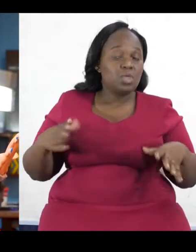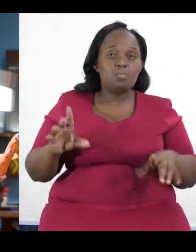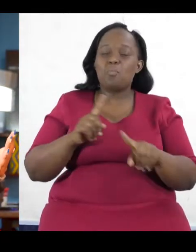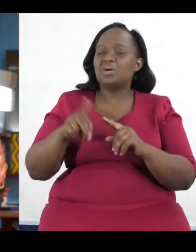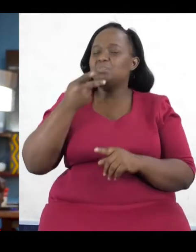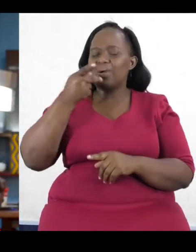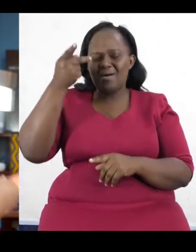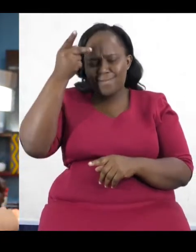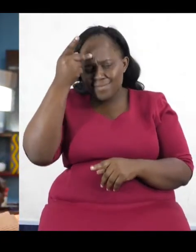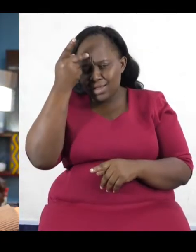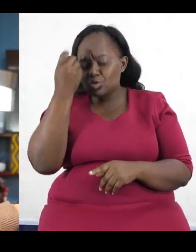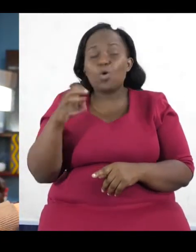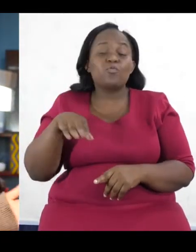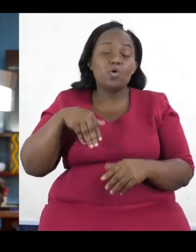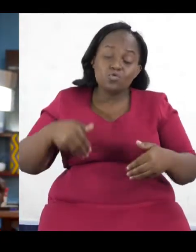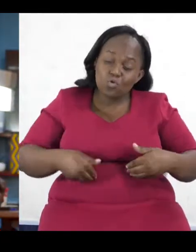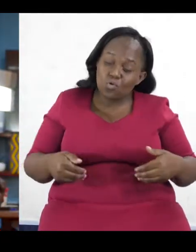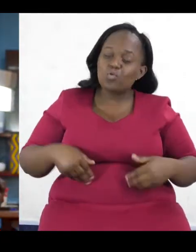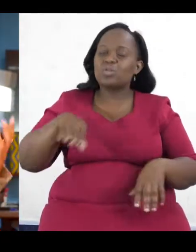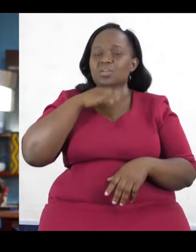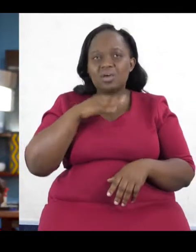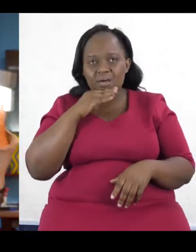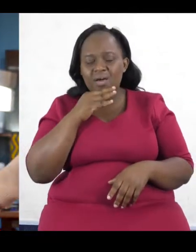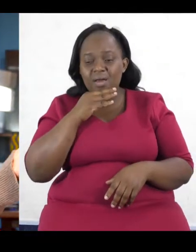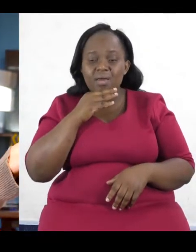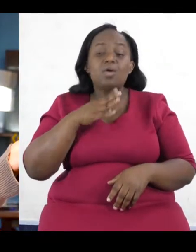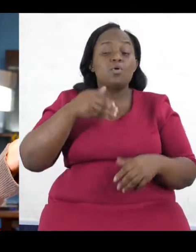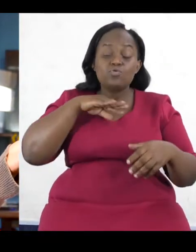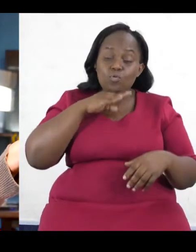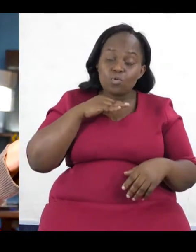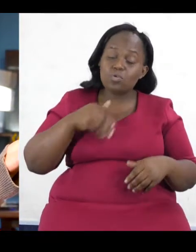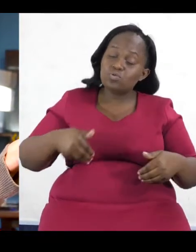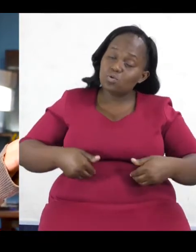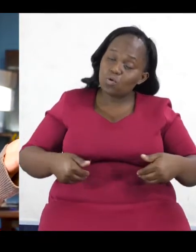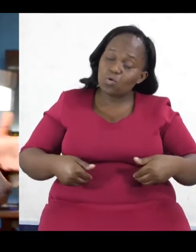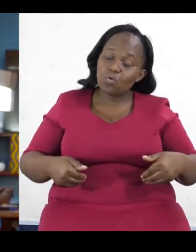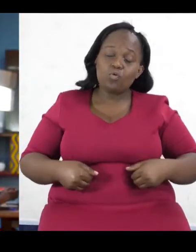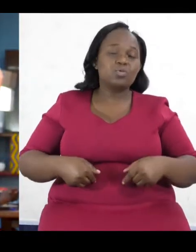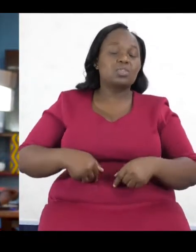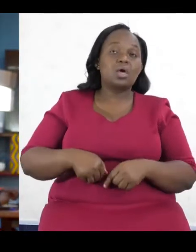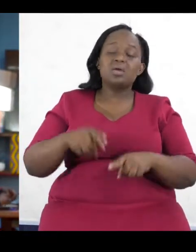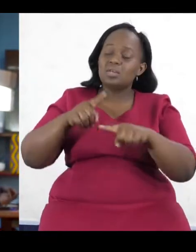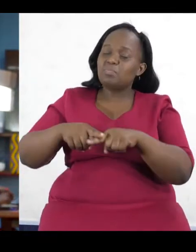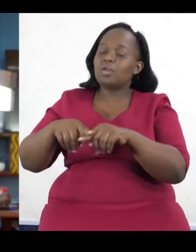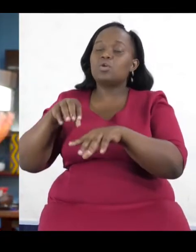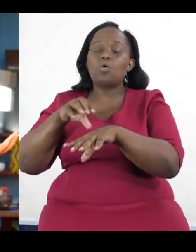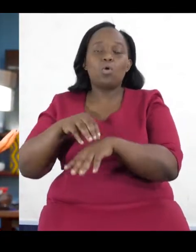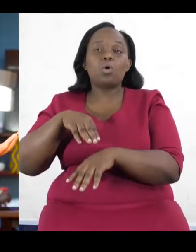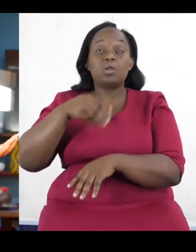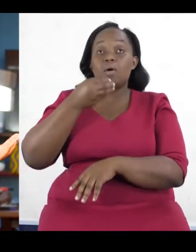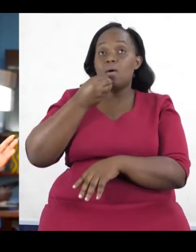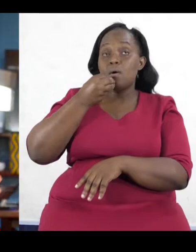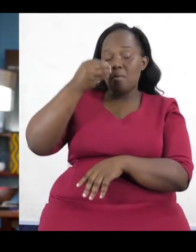parents of young people are dying. Parents of young people who are still dependent on other, like, elders to